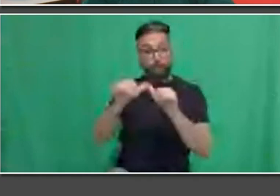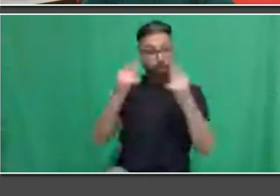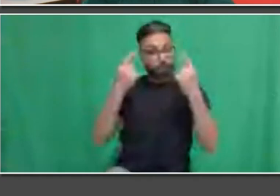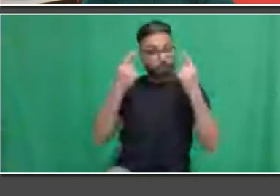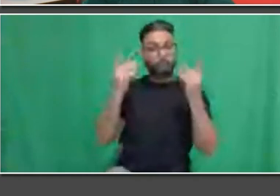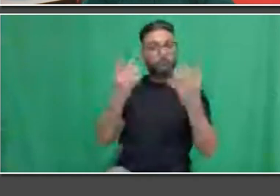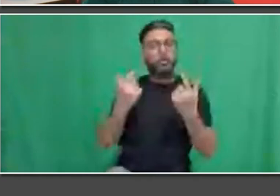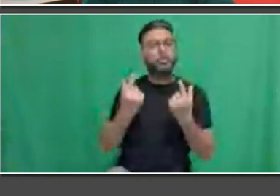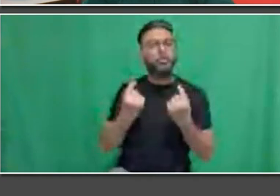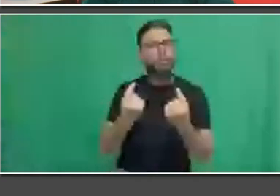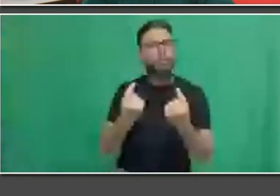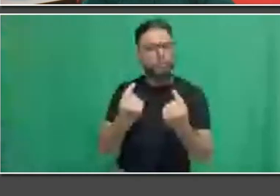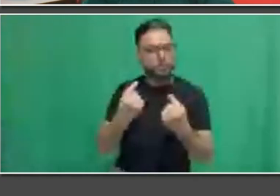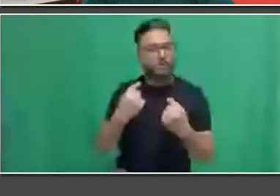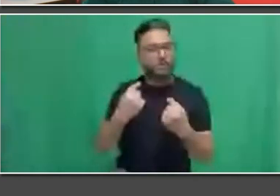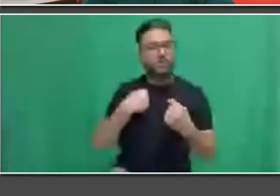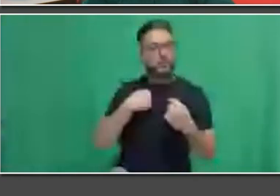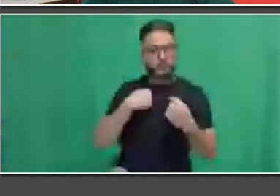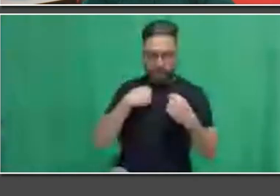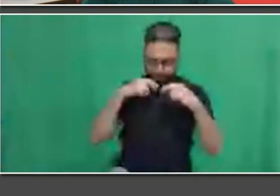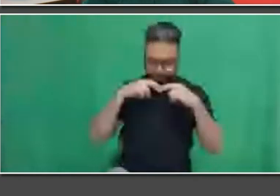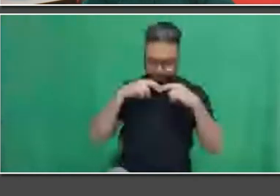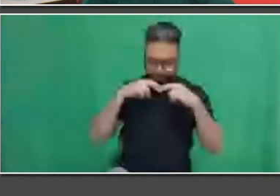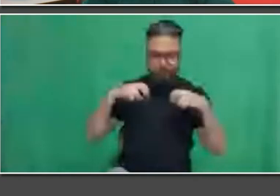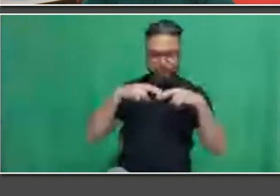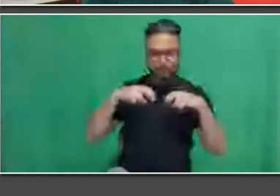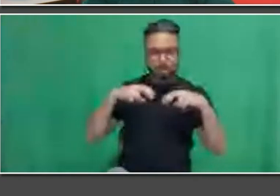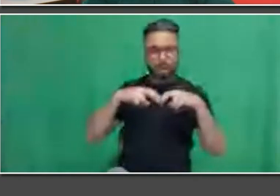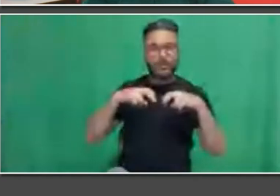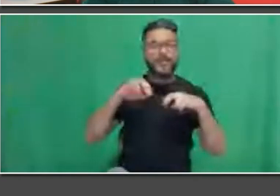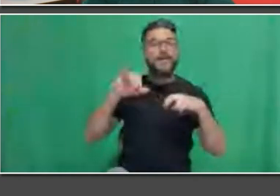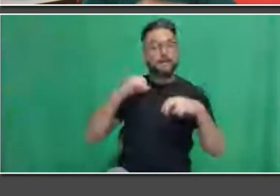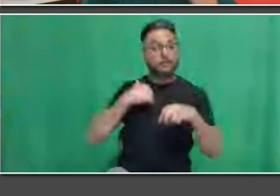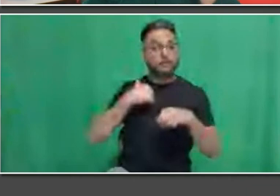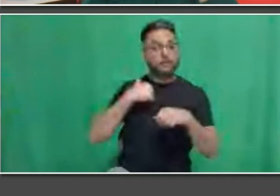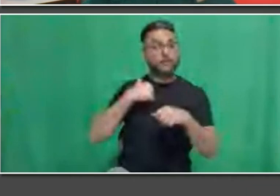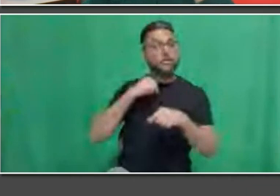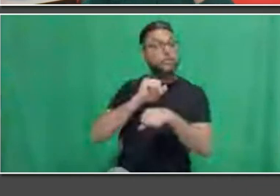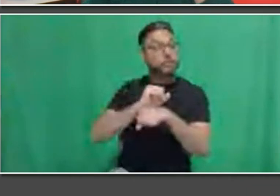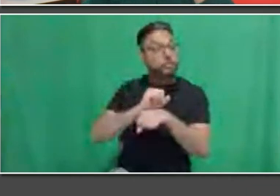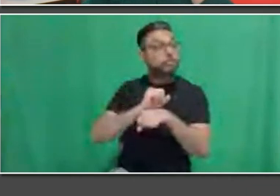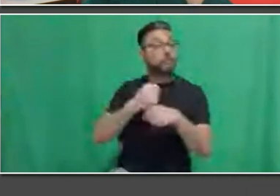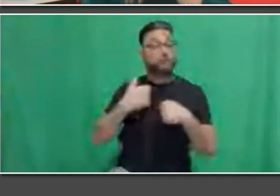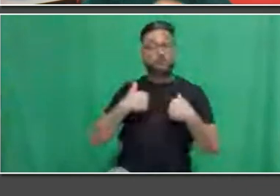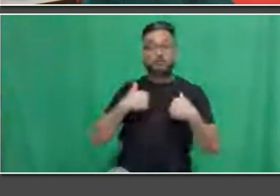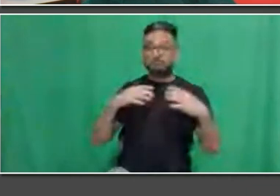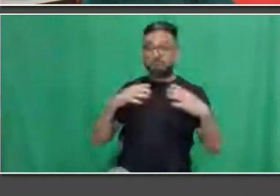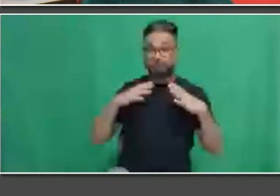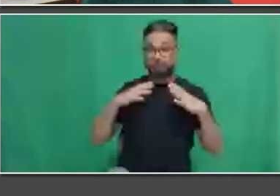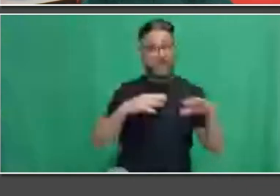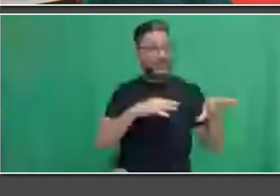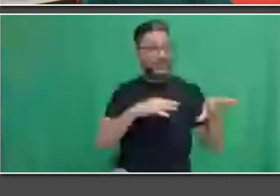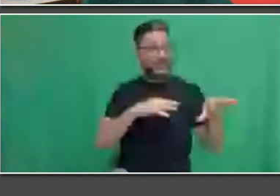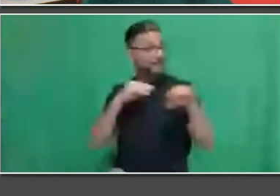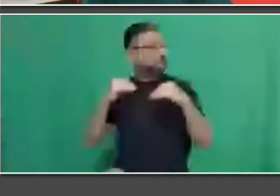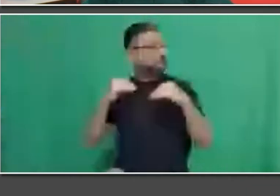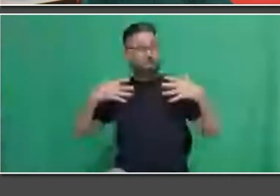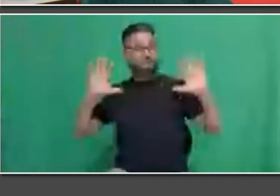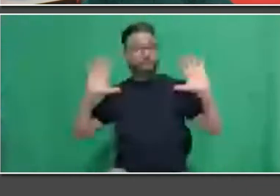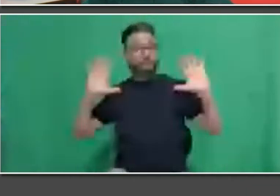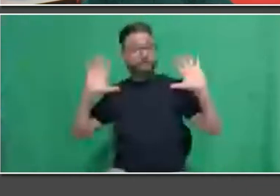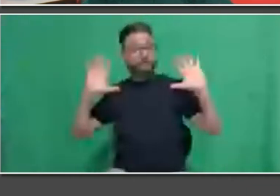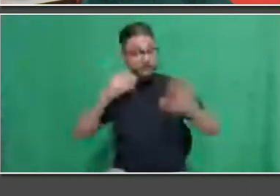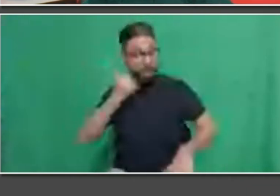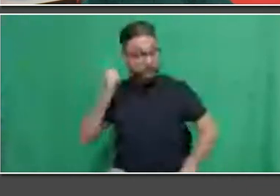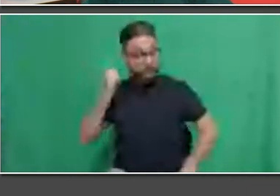better than how I found it. For me to answer that question correctly with a definitive yes, it is absolutely imperative that I consider who